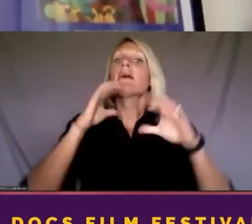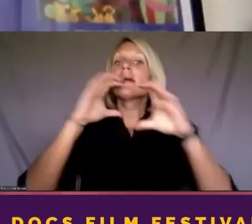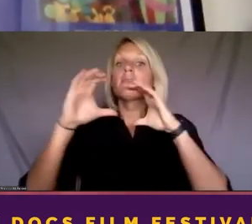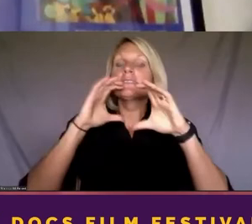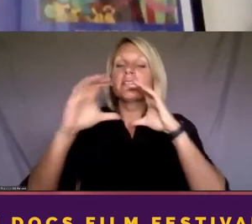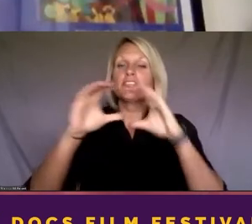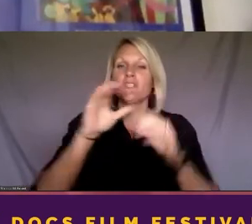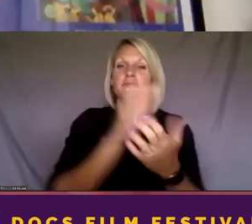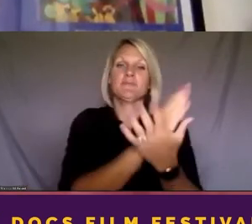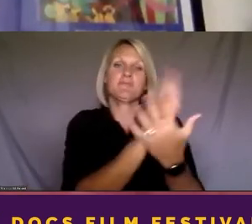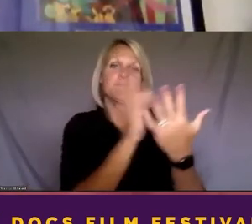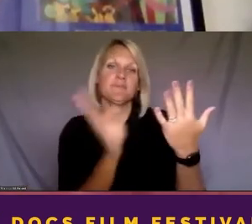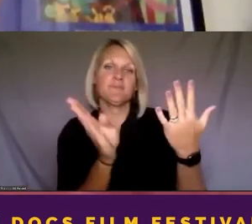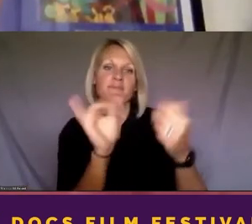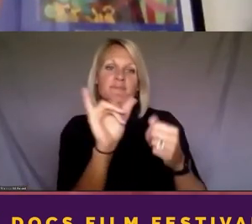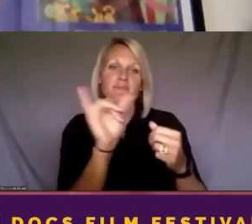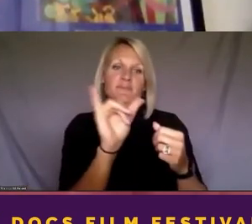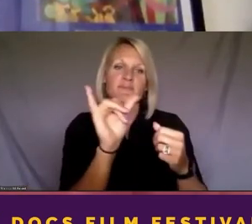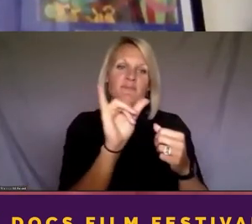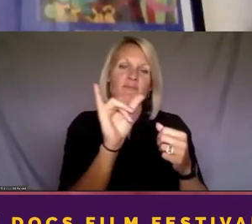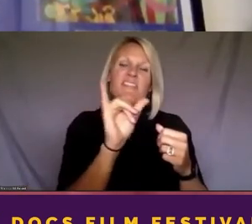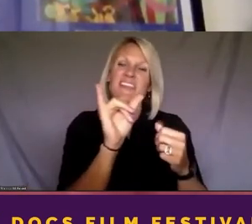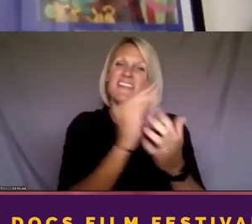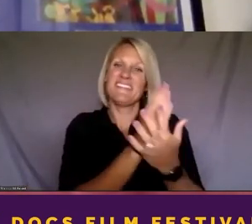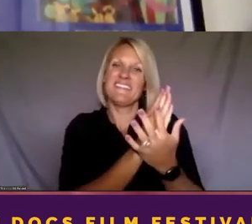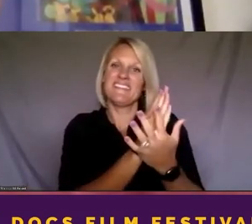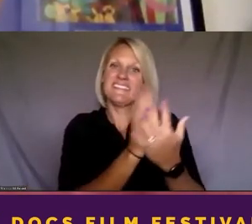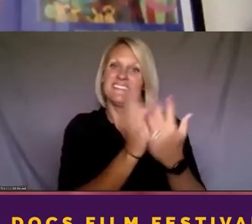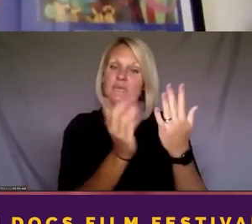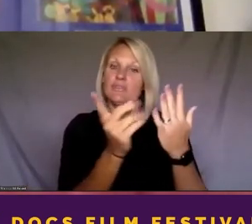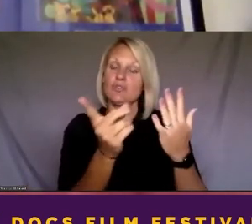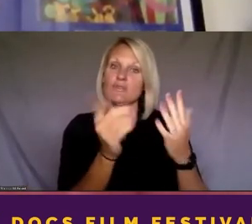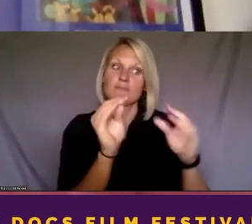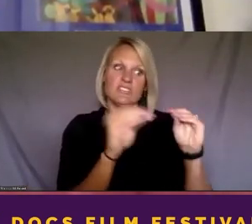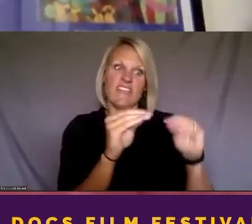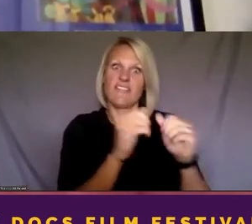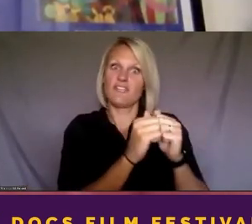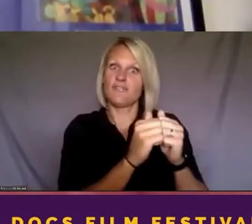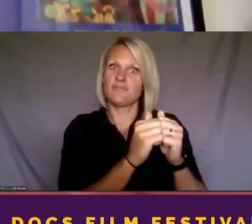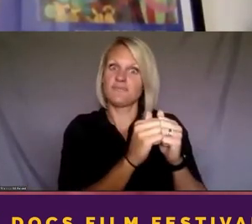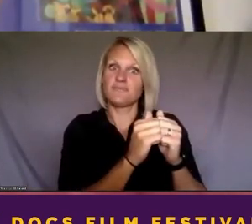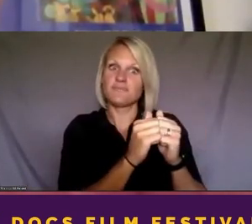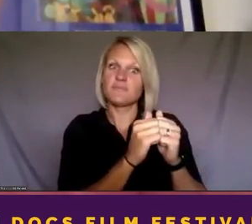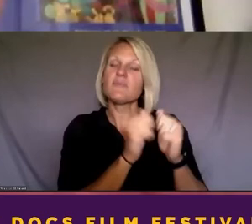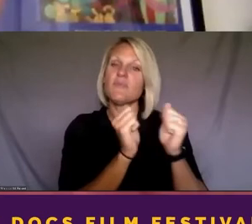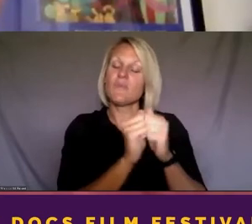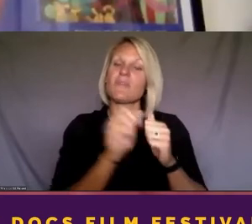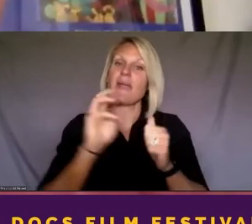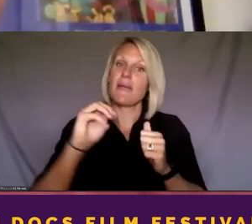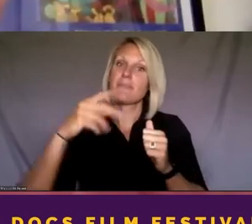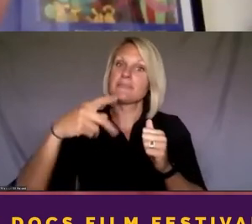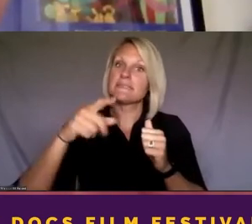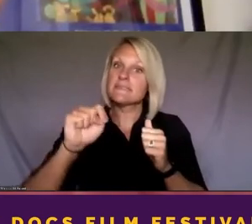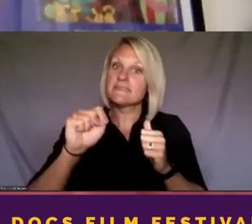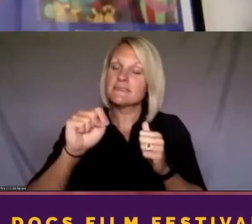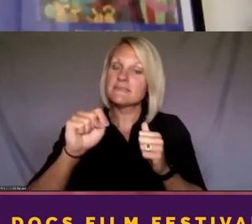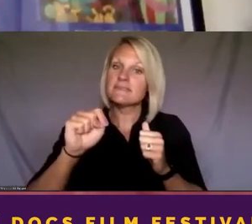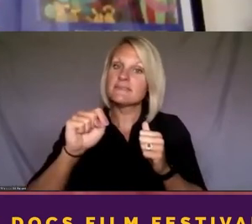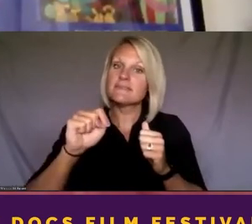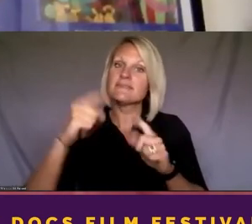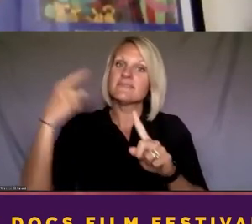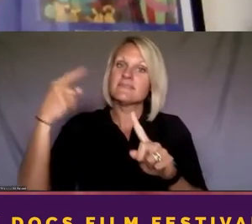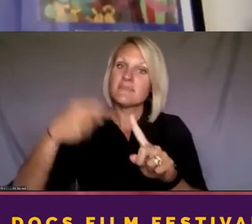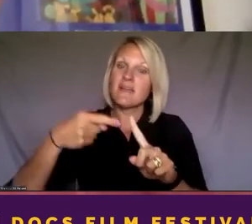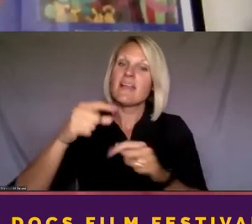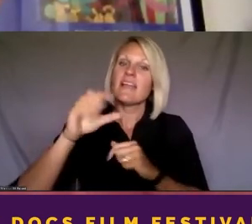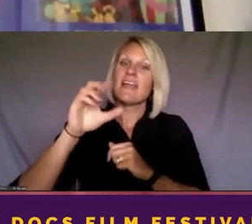much like the series that you all put together with MPT around HBCUs